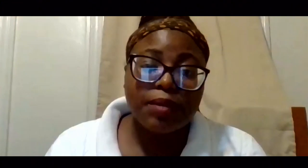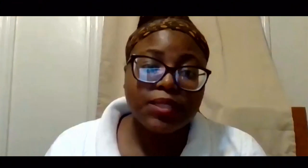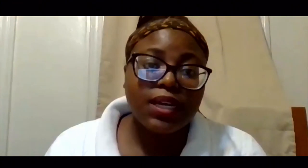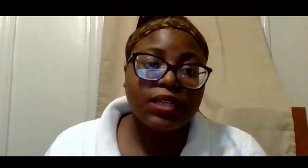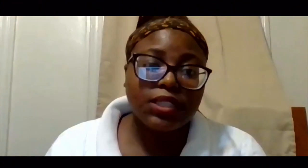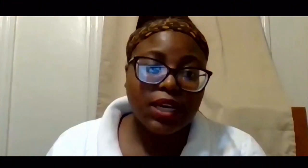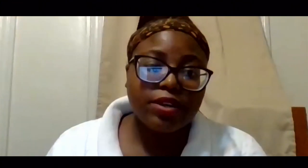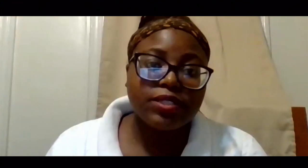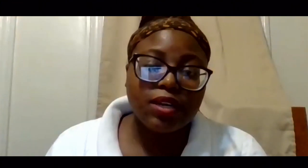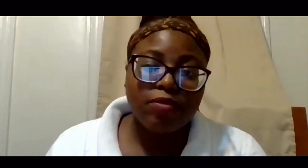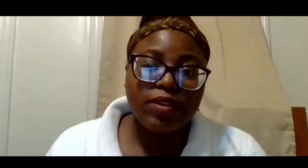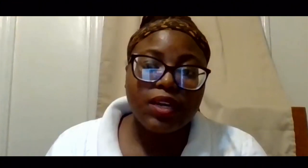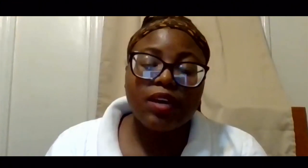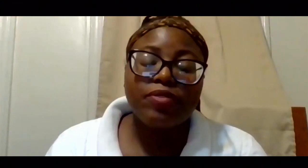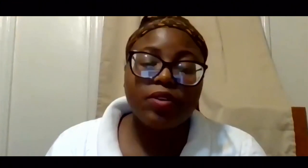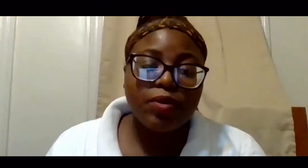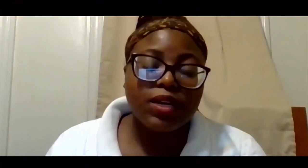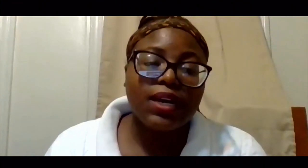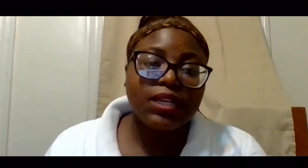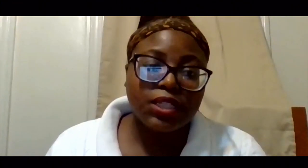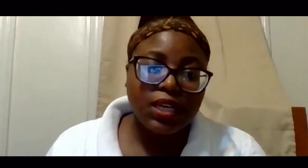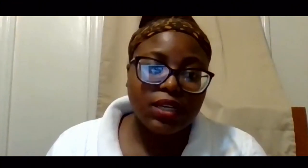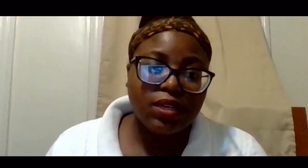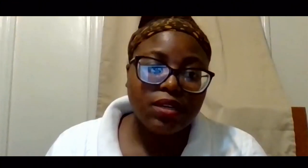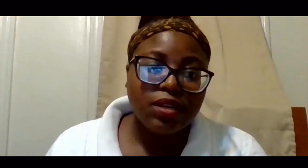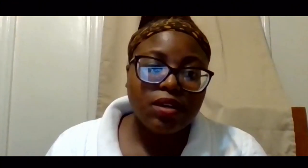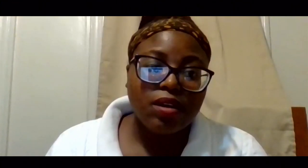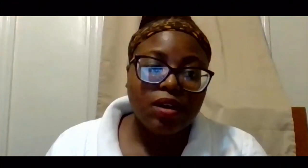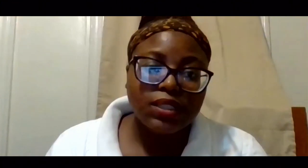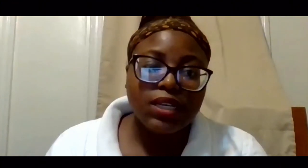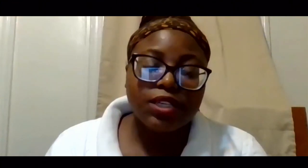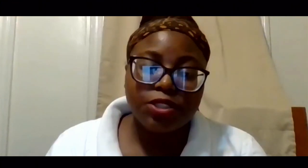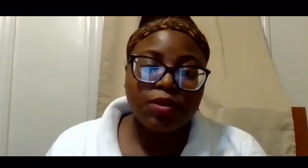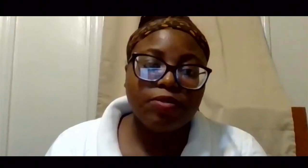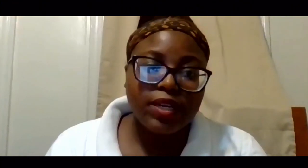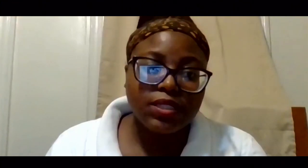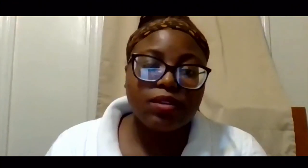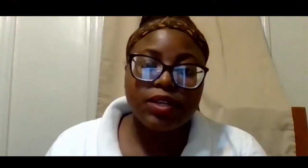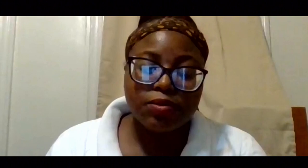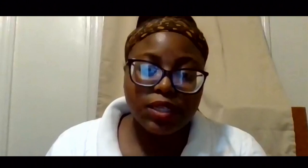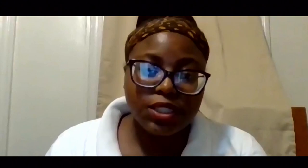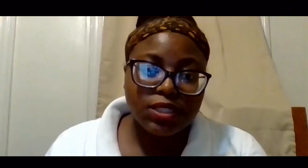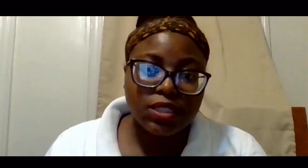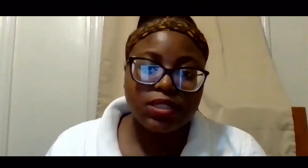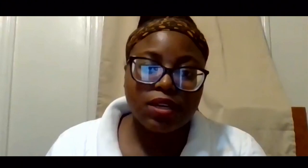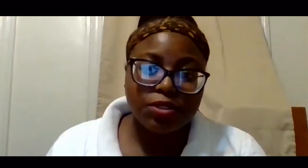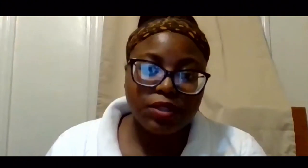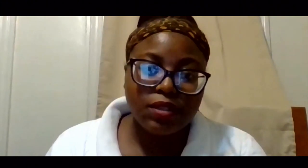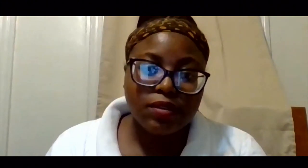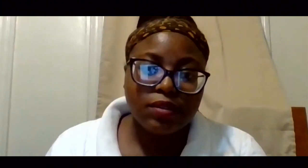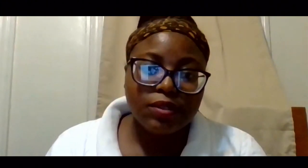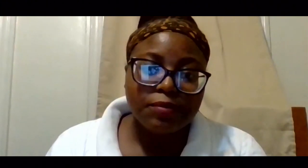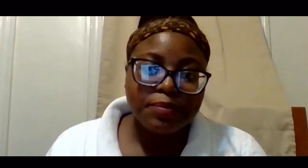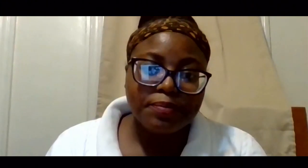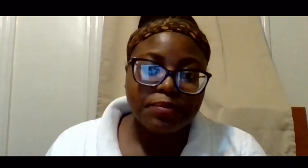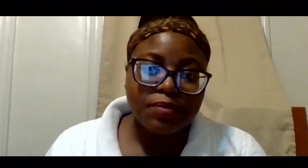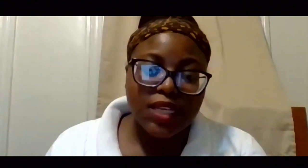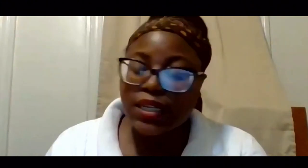take some steps to educate yourself if you are not educated on the issue of race and race relations in this country.